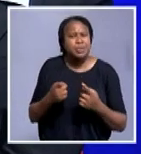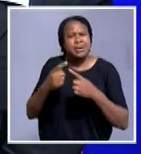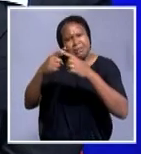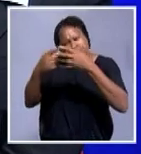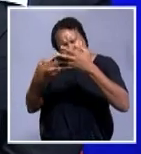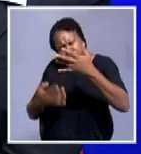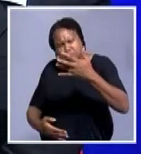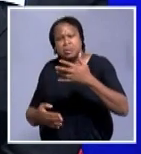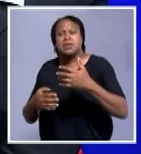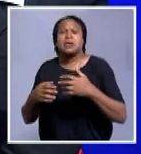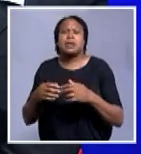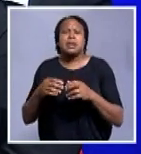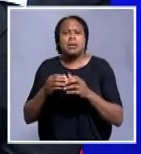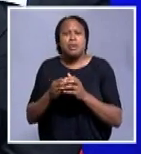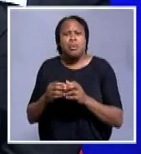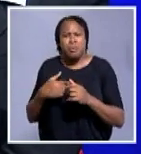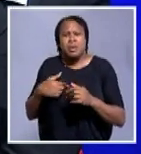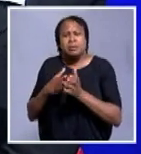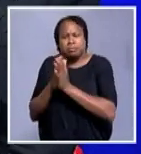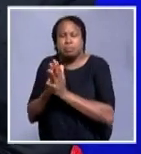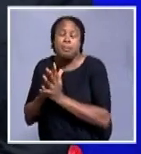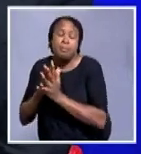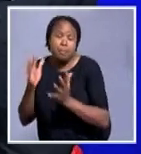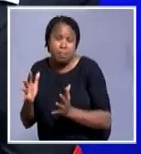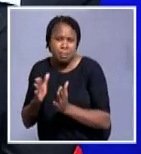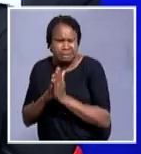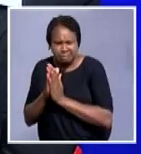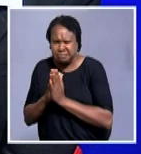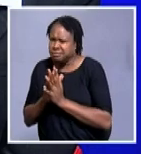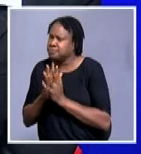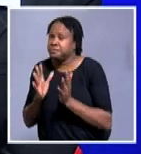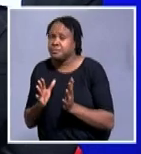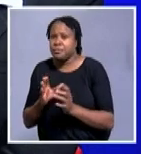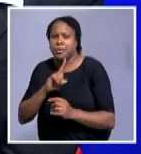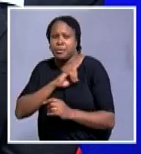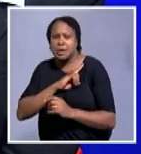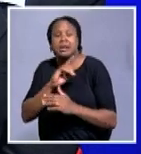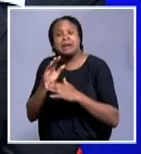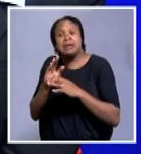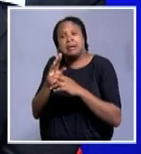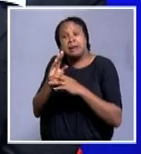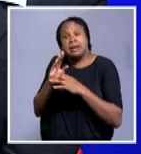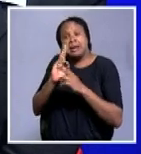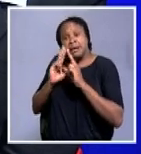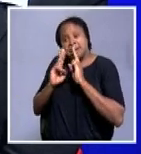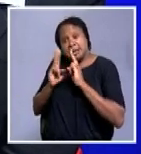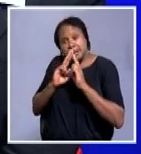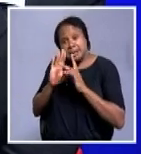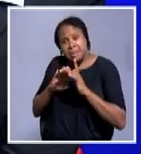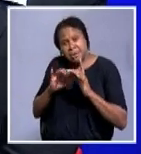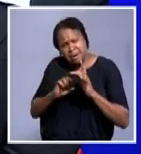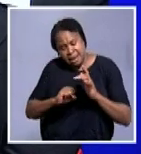those issues are of interest to us, particularly because the discussions around the land conference are